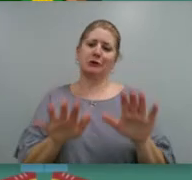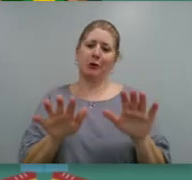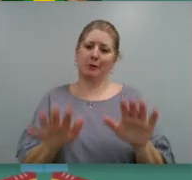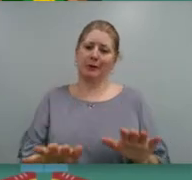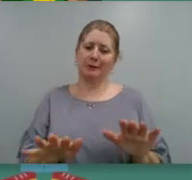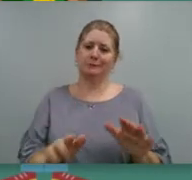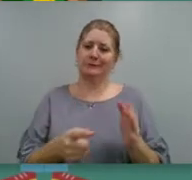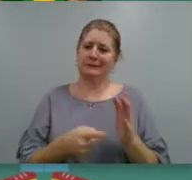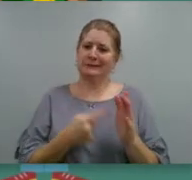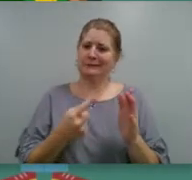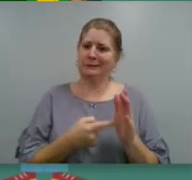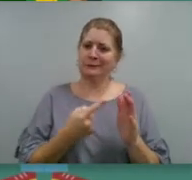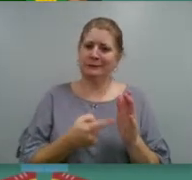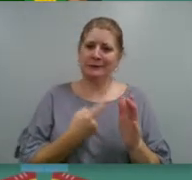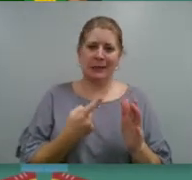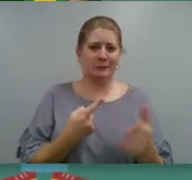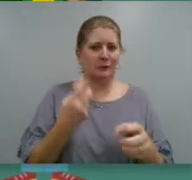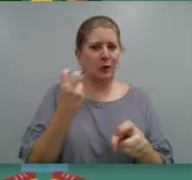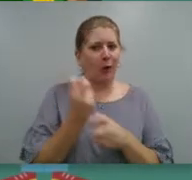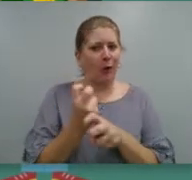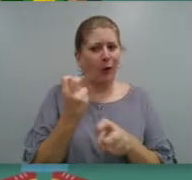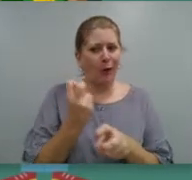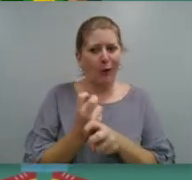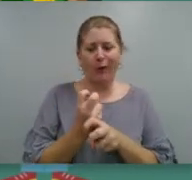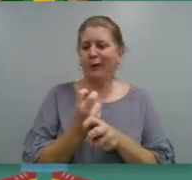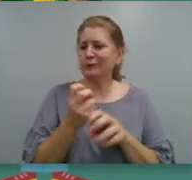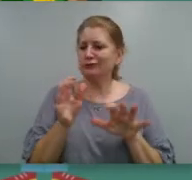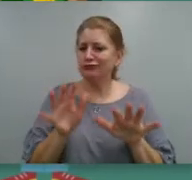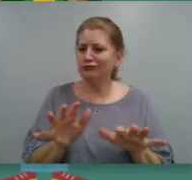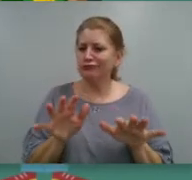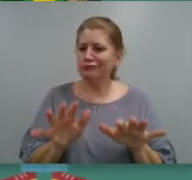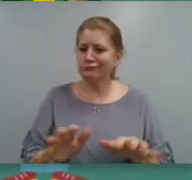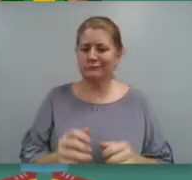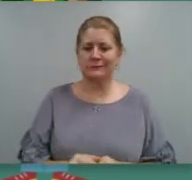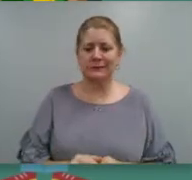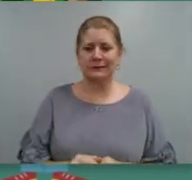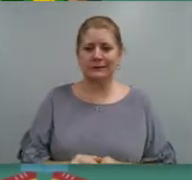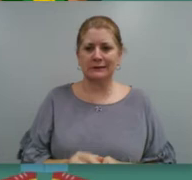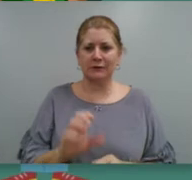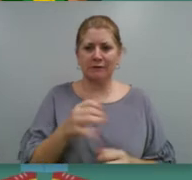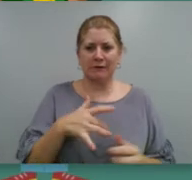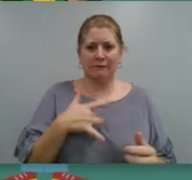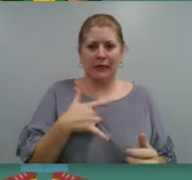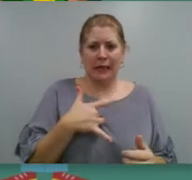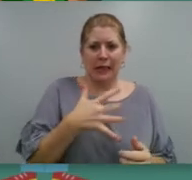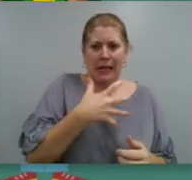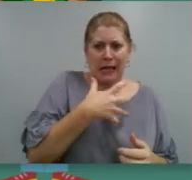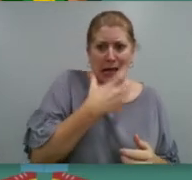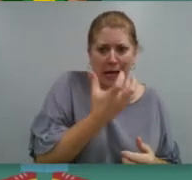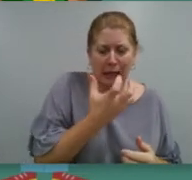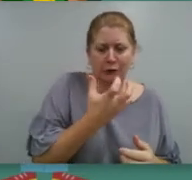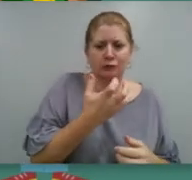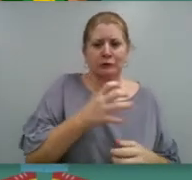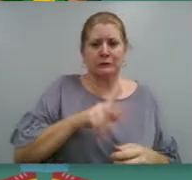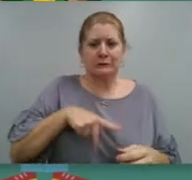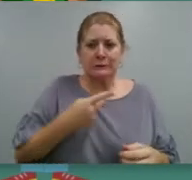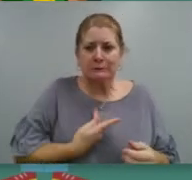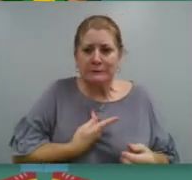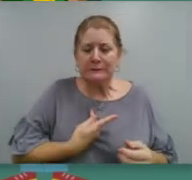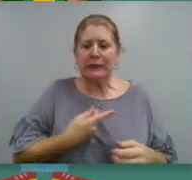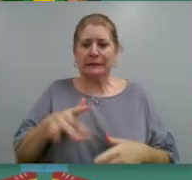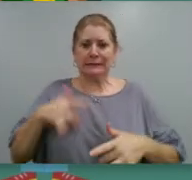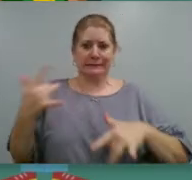sometimes calming down is easier said than done. Have you ever felt so angry, so upset, or even so excited